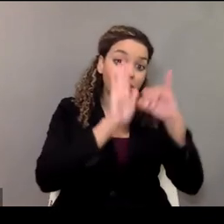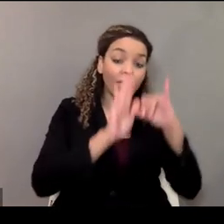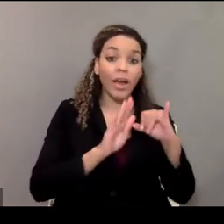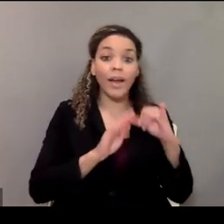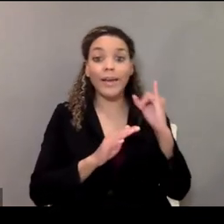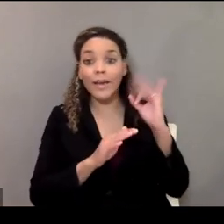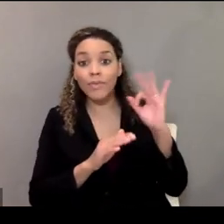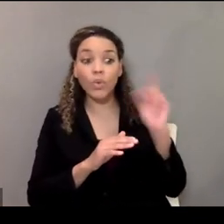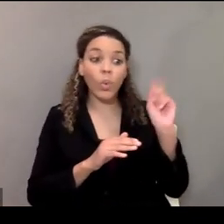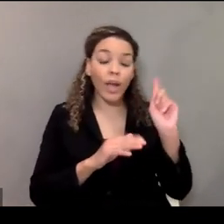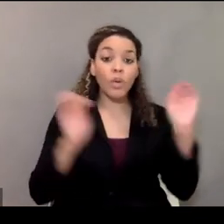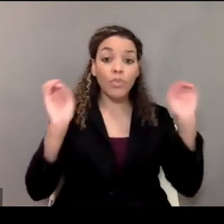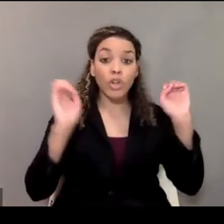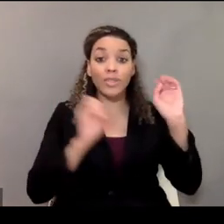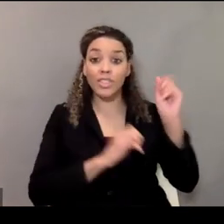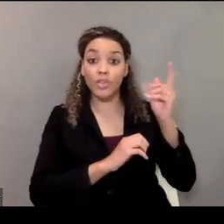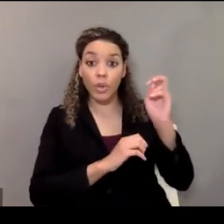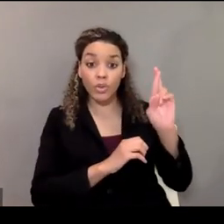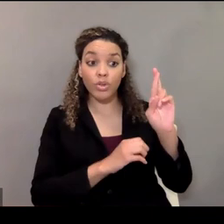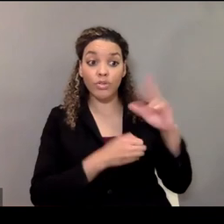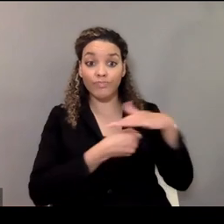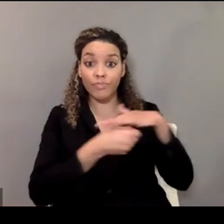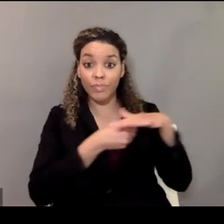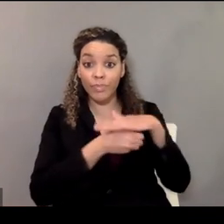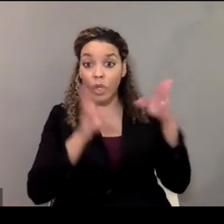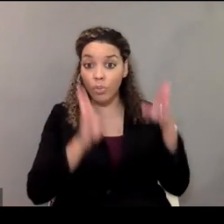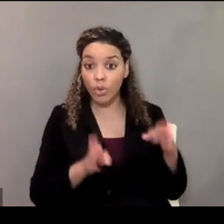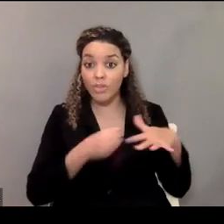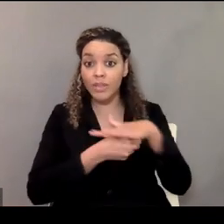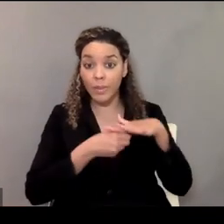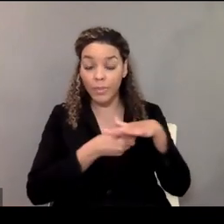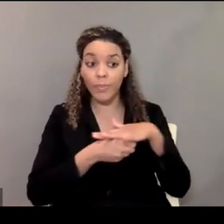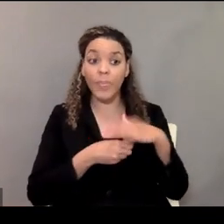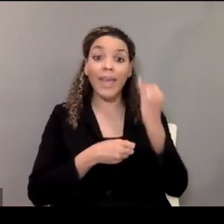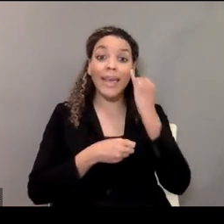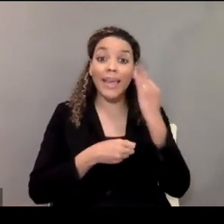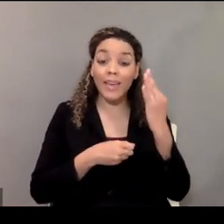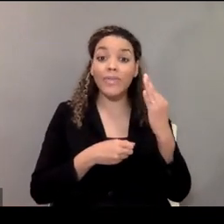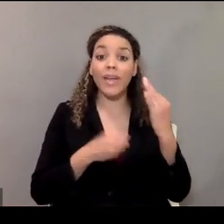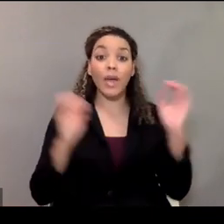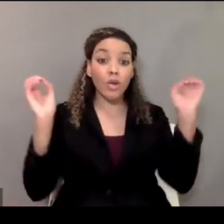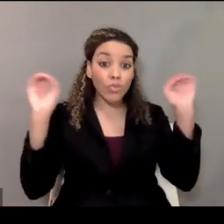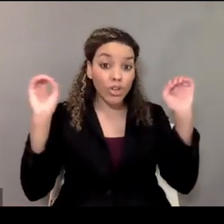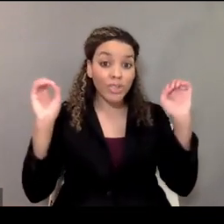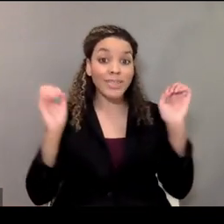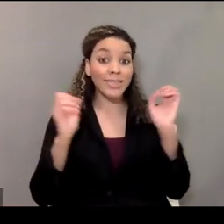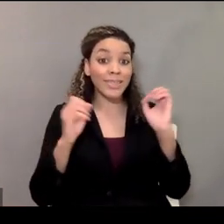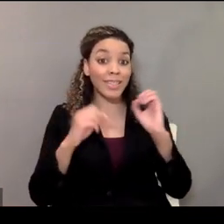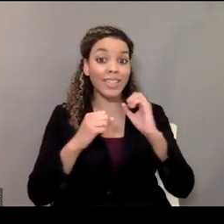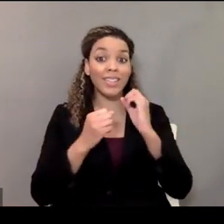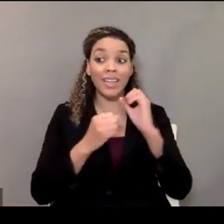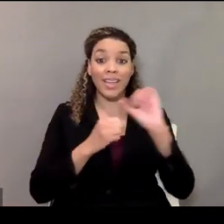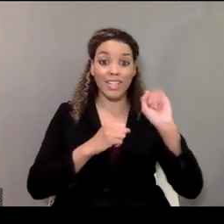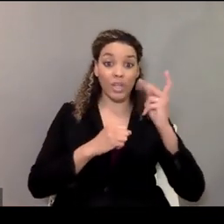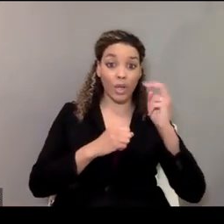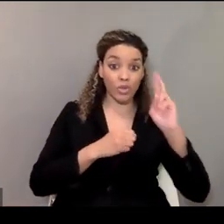shelter in your neighborhood, in the person's neighborhood. And if there is an emergency shelter in the neighborhood to